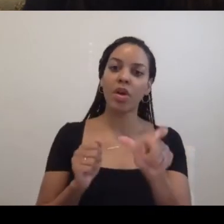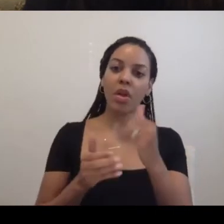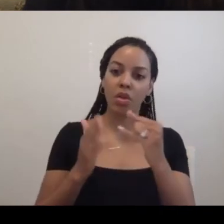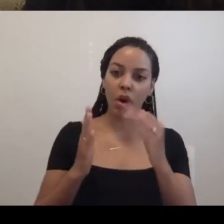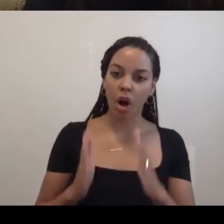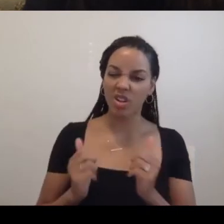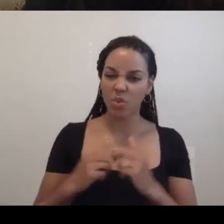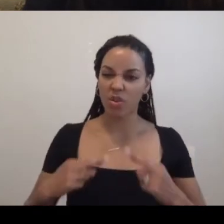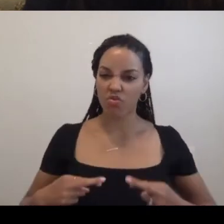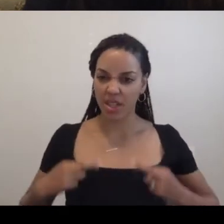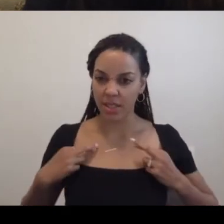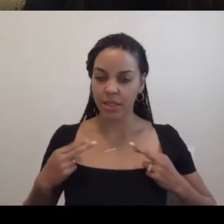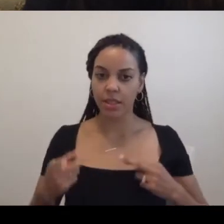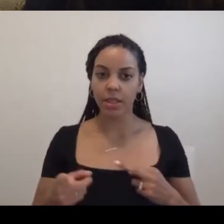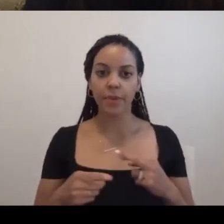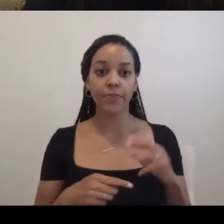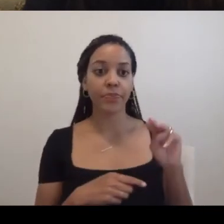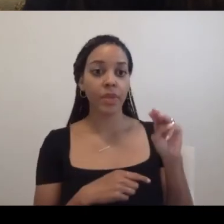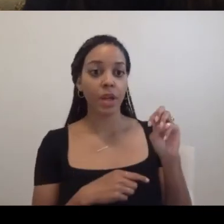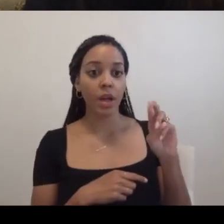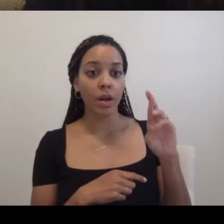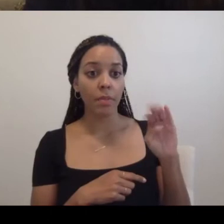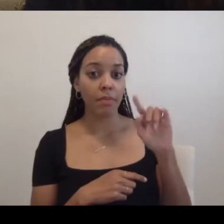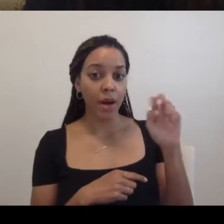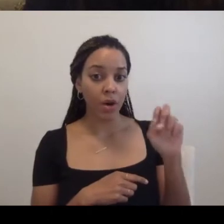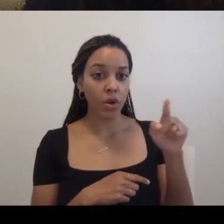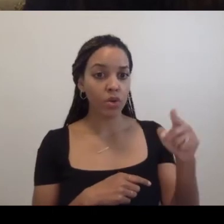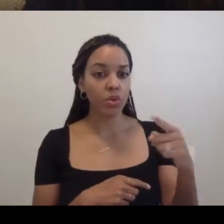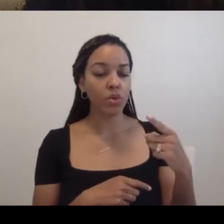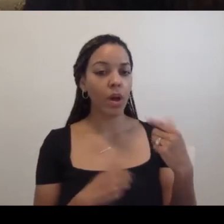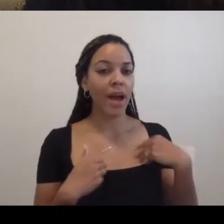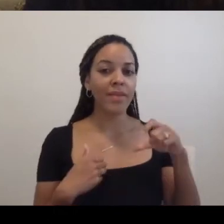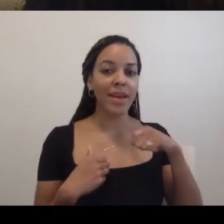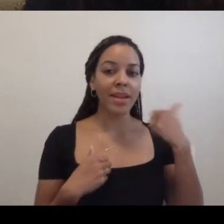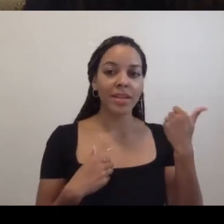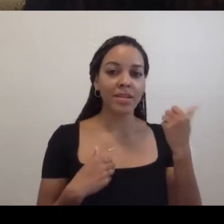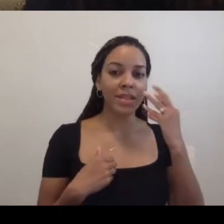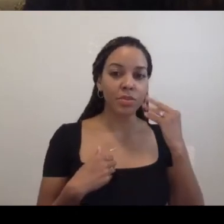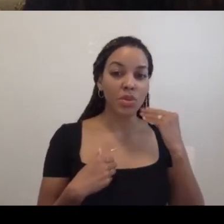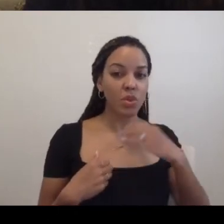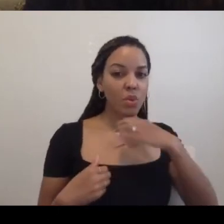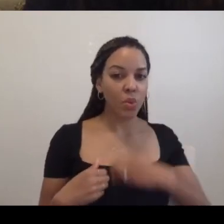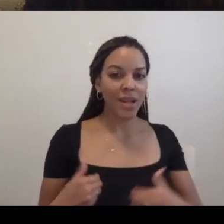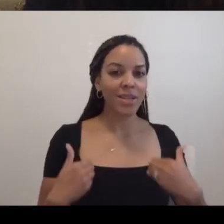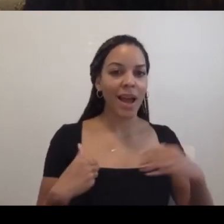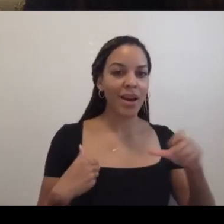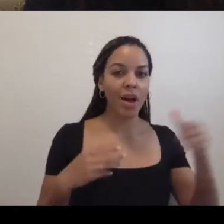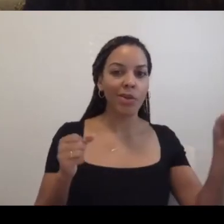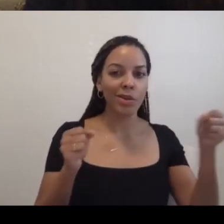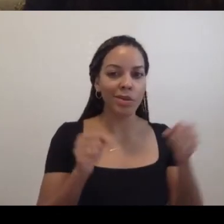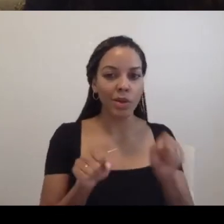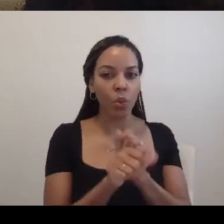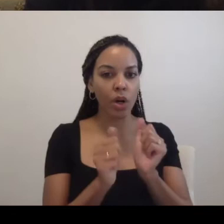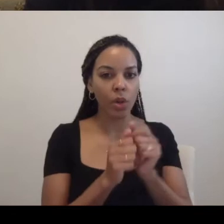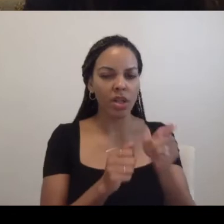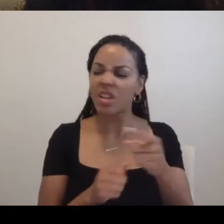Meryl, did you have any moments where you wish you had other collaborators and would fill a position alongside you? say that